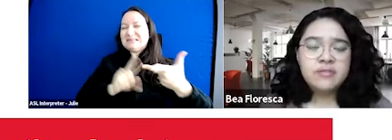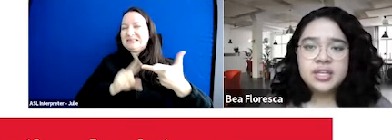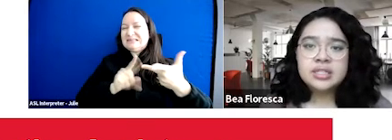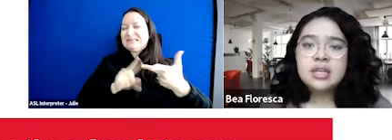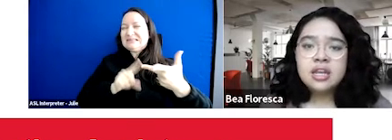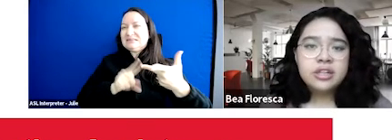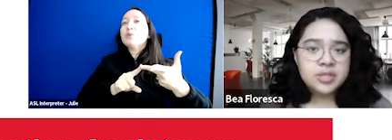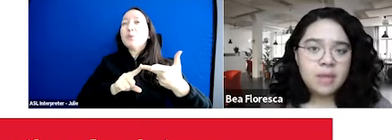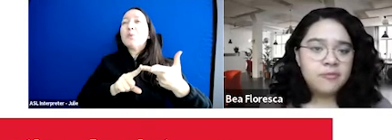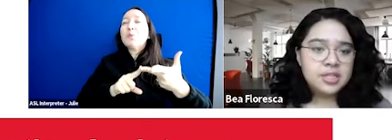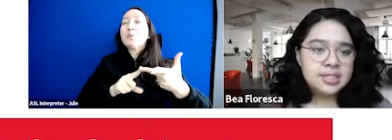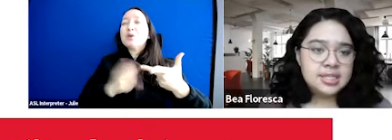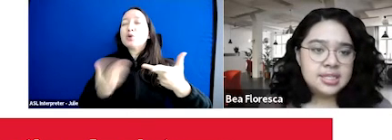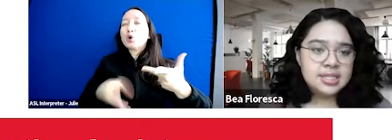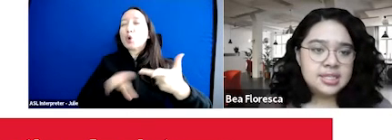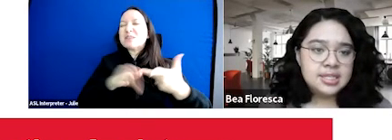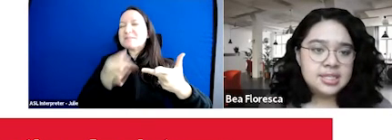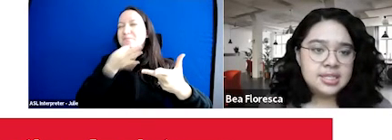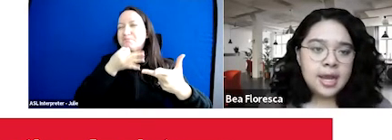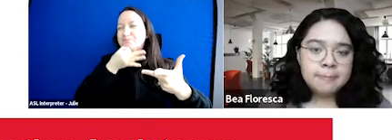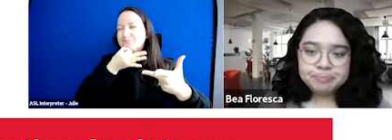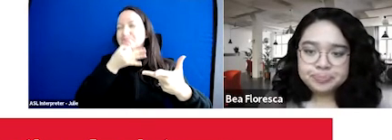initiative is closing up for the season.